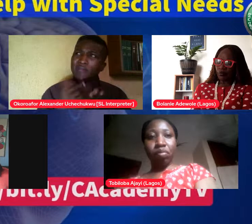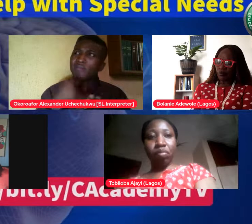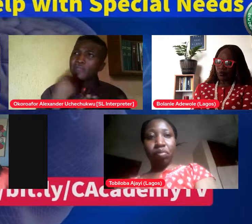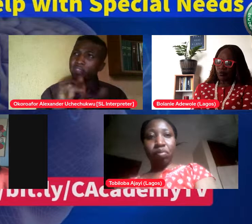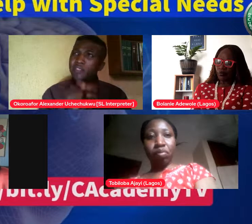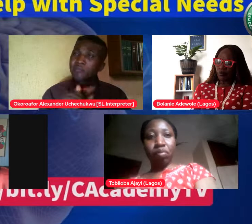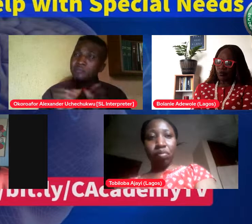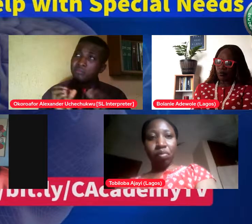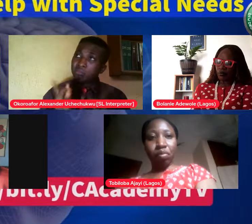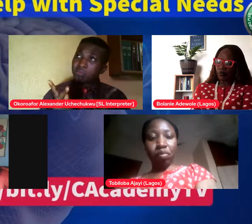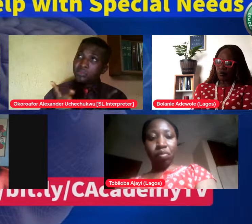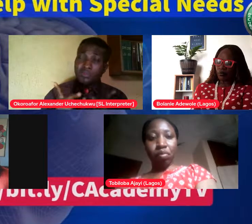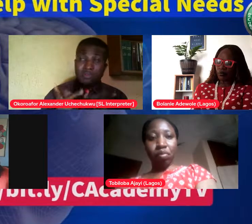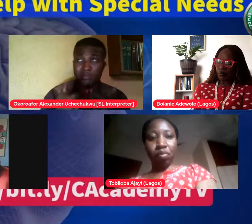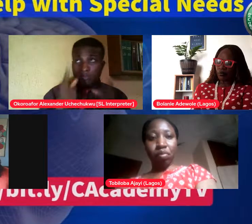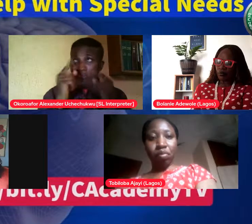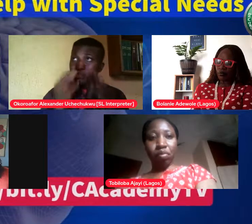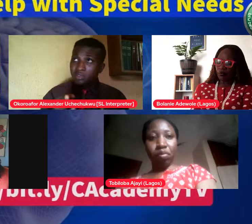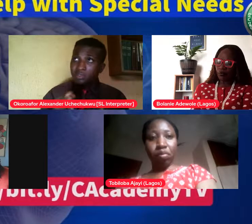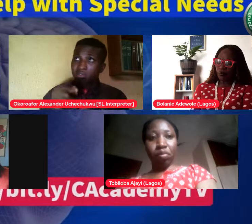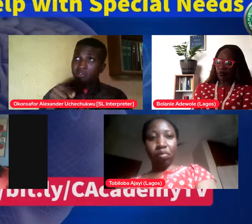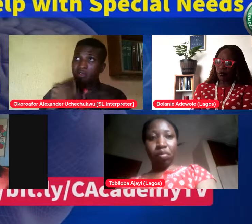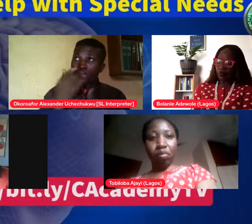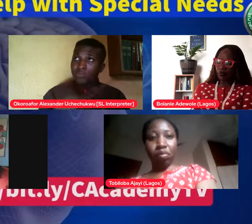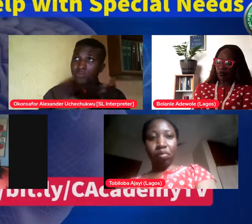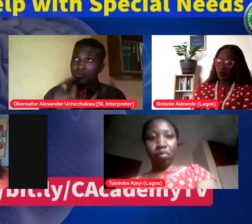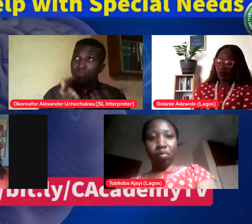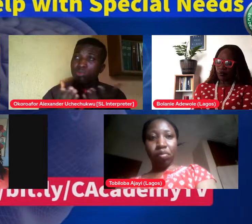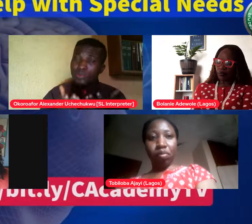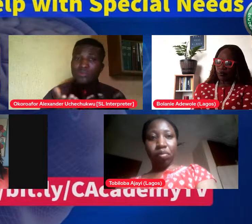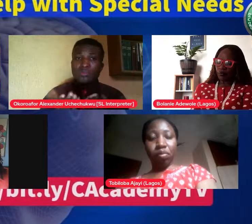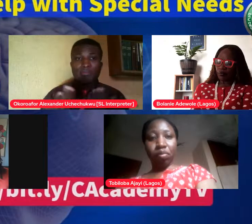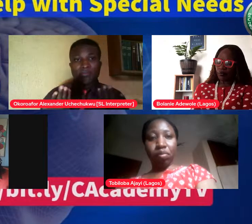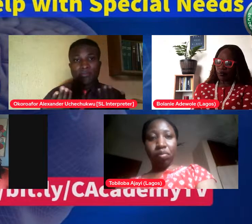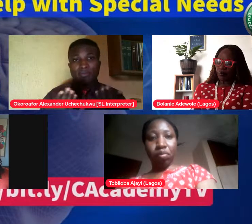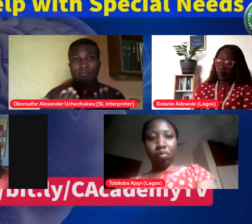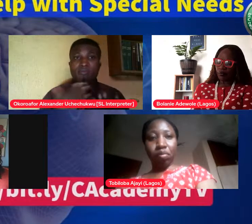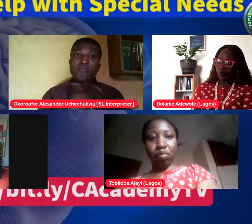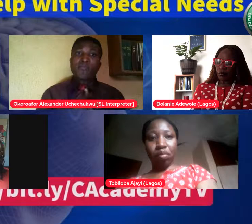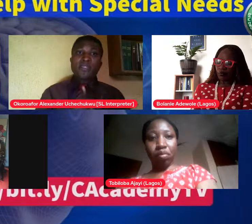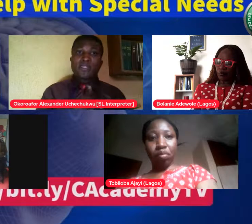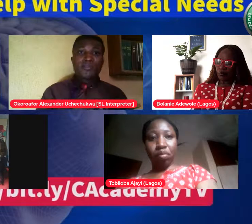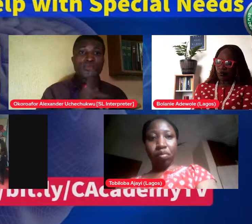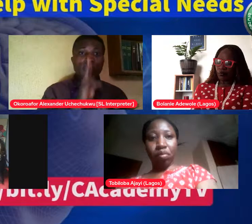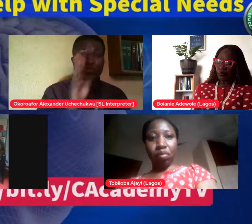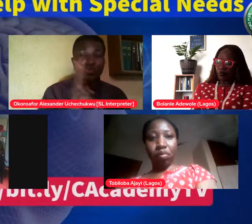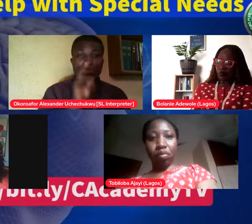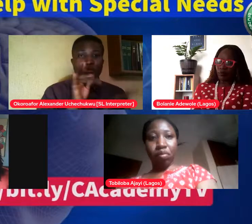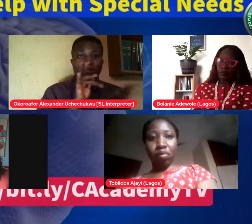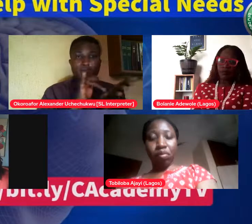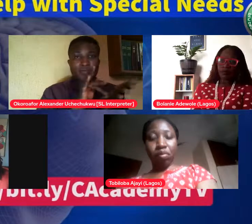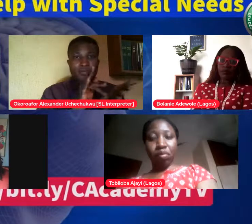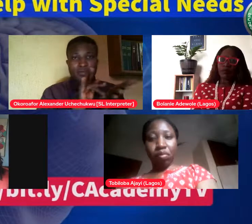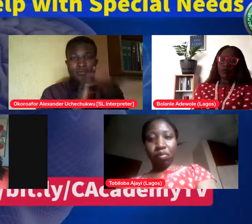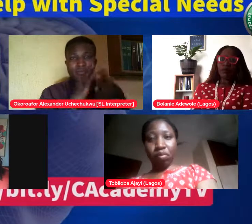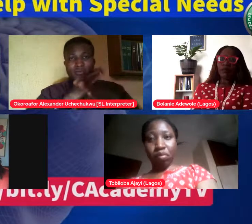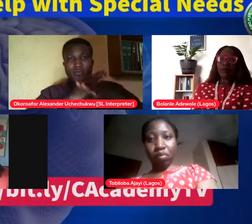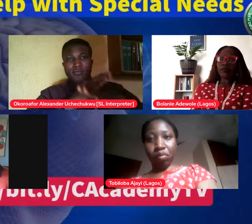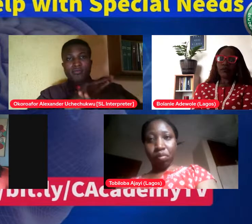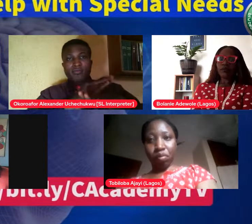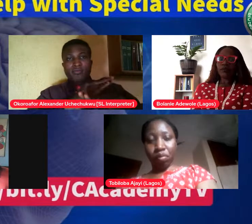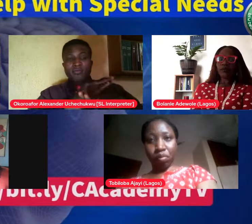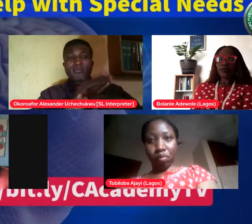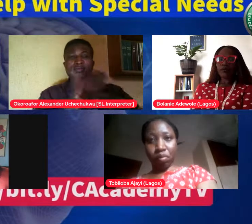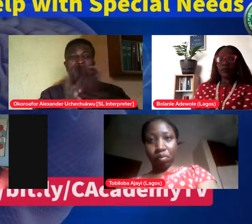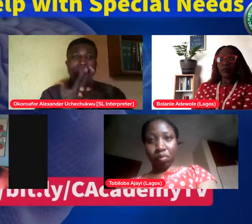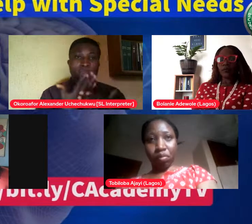talk this is what you want please use contraceptive people transfer sexually transmitted